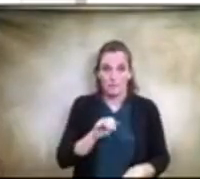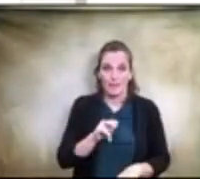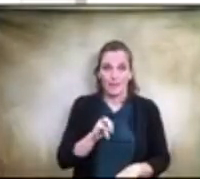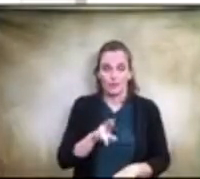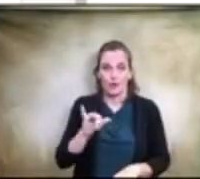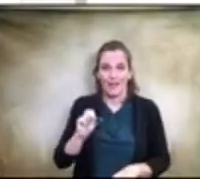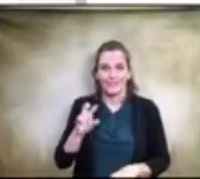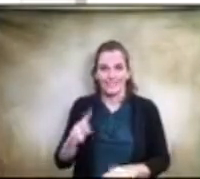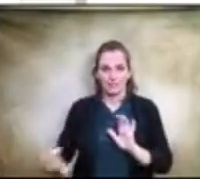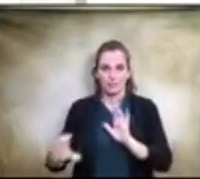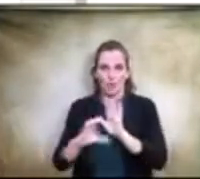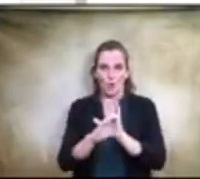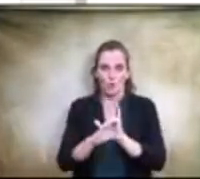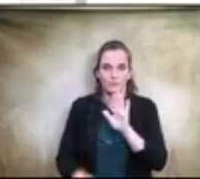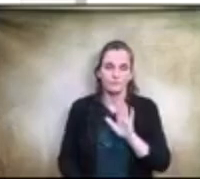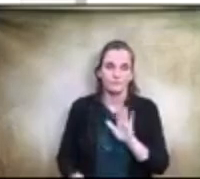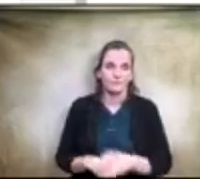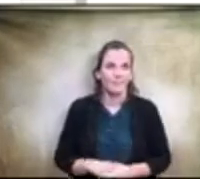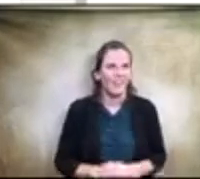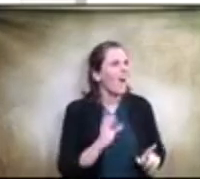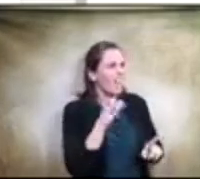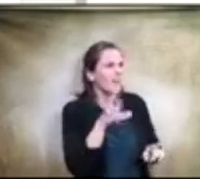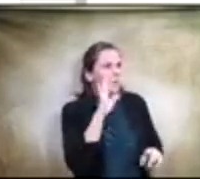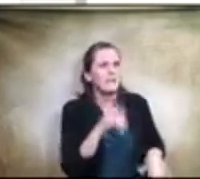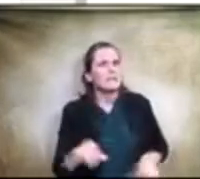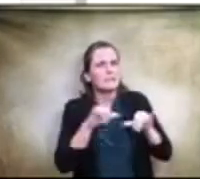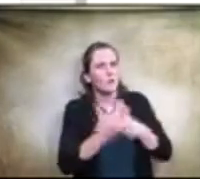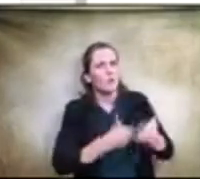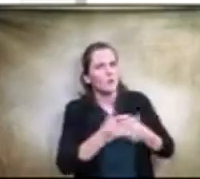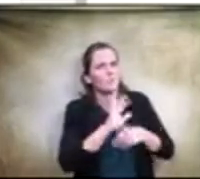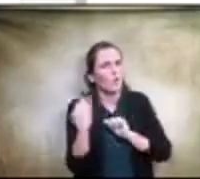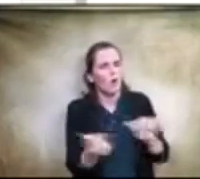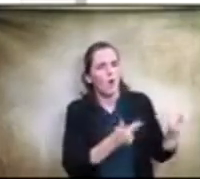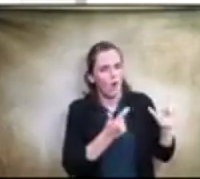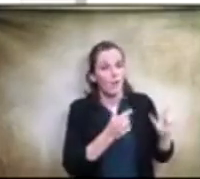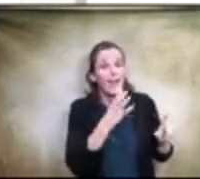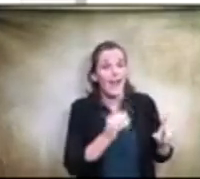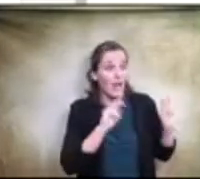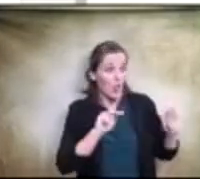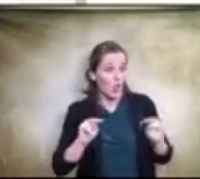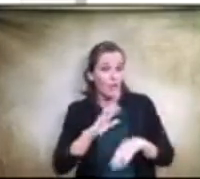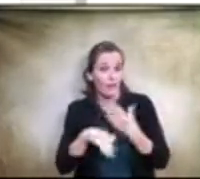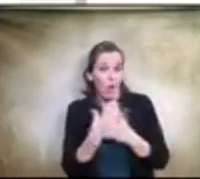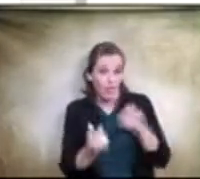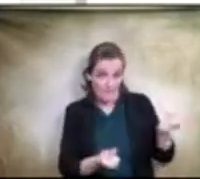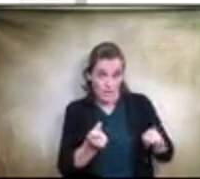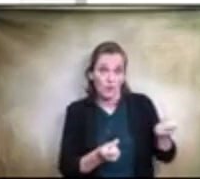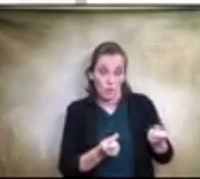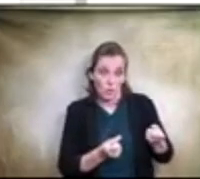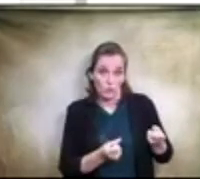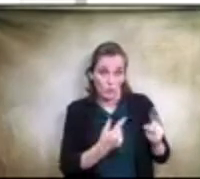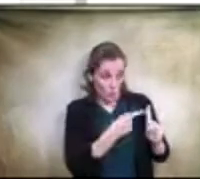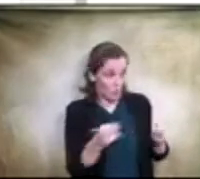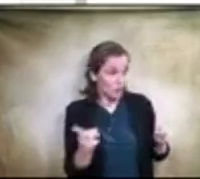yes that would be a standard process for all and we will also look at even our older vehicles miss thomas the ones that do not have labels